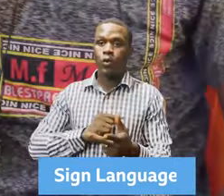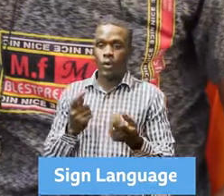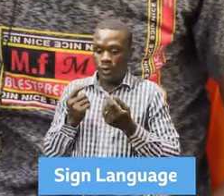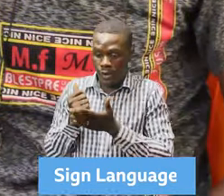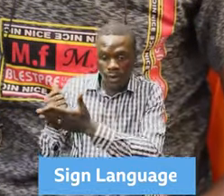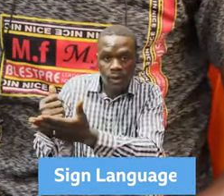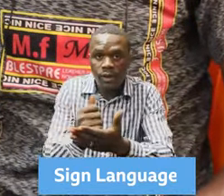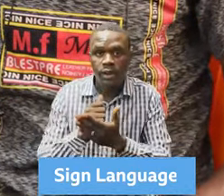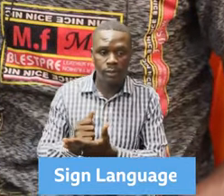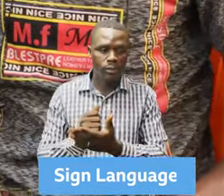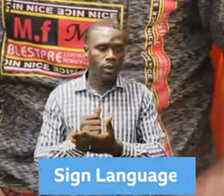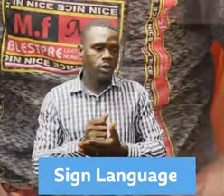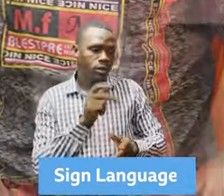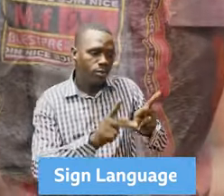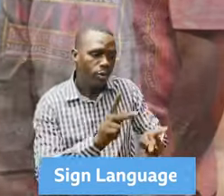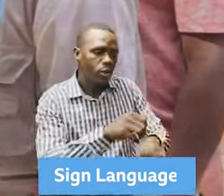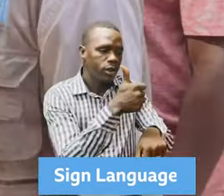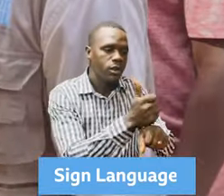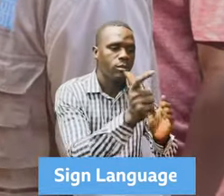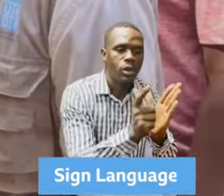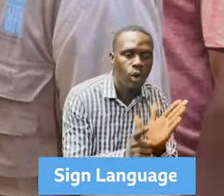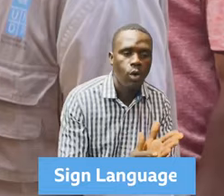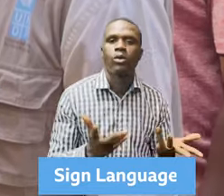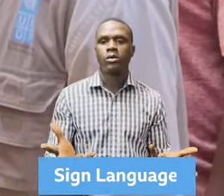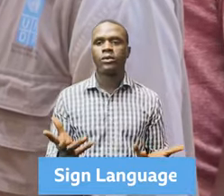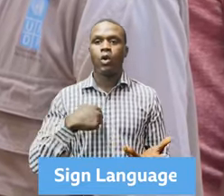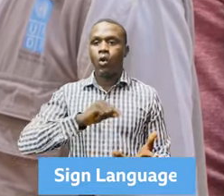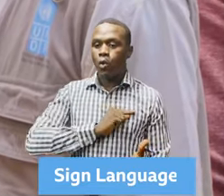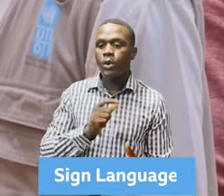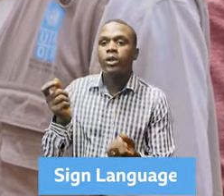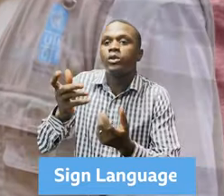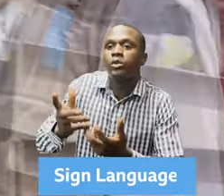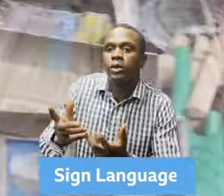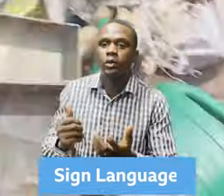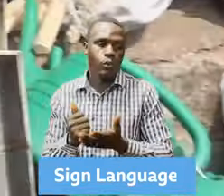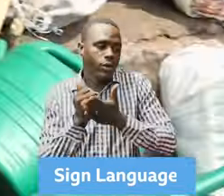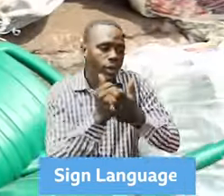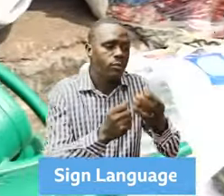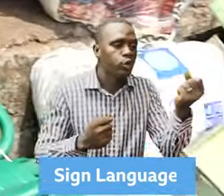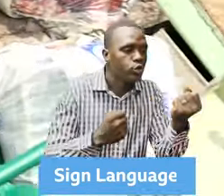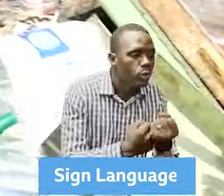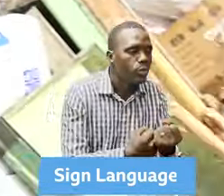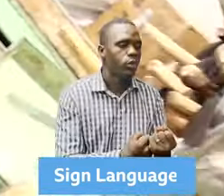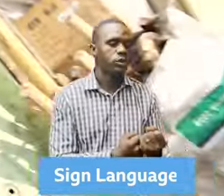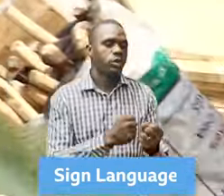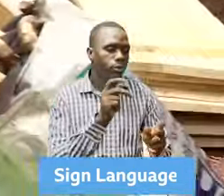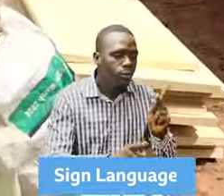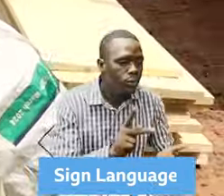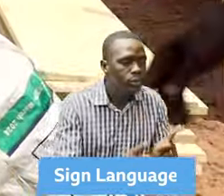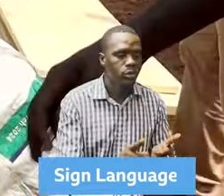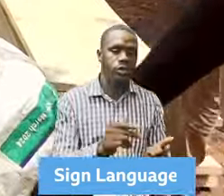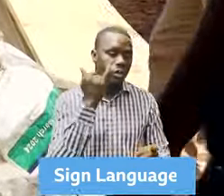services. We've provided legal support to those who could not afford, and also we try to fast track